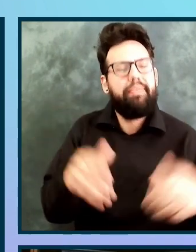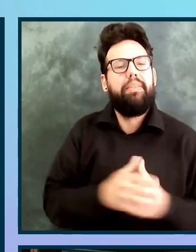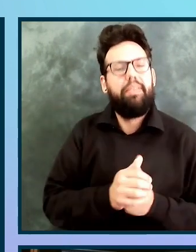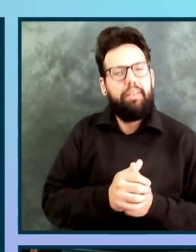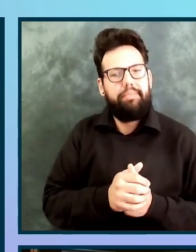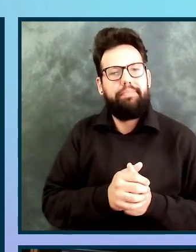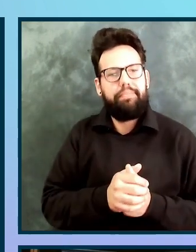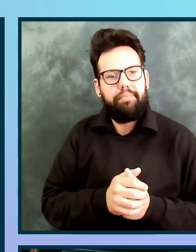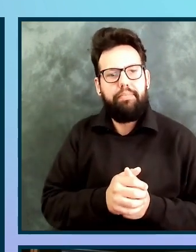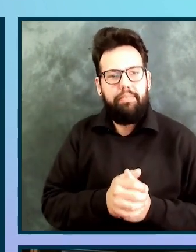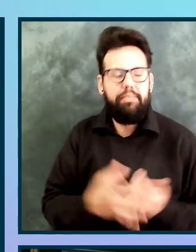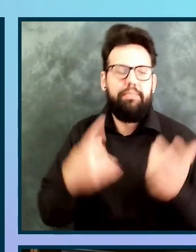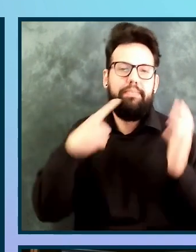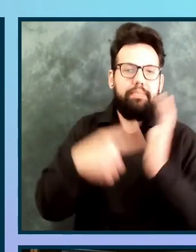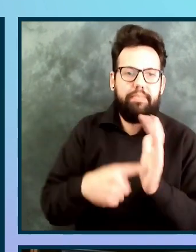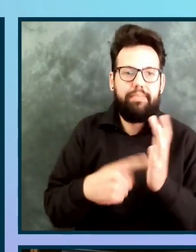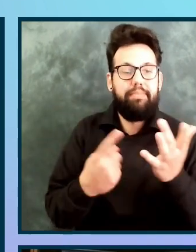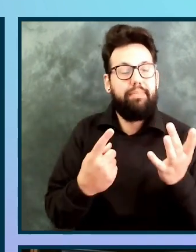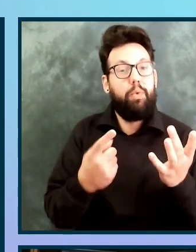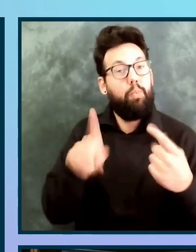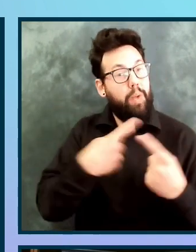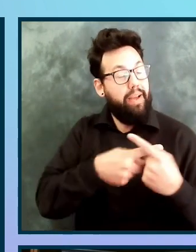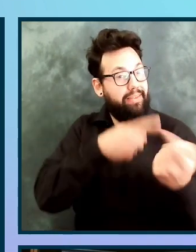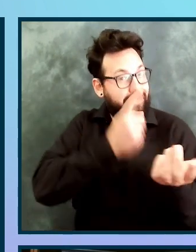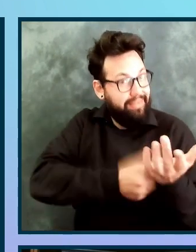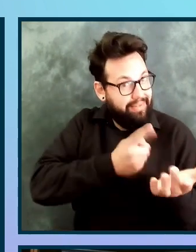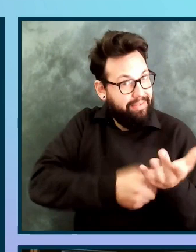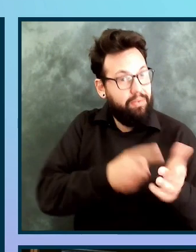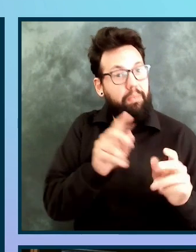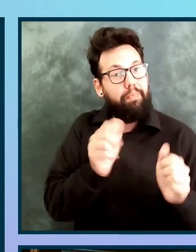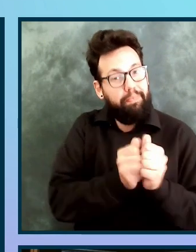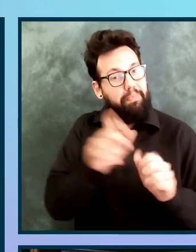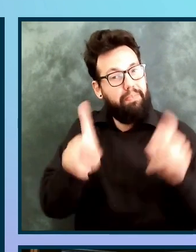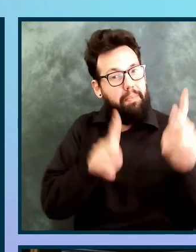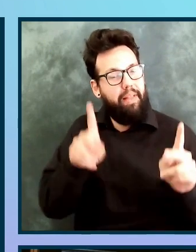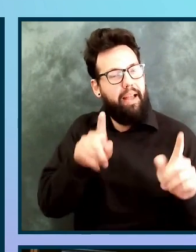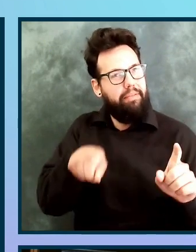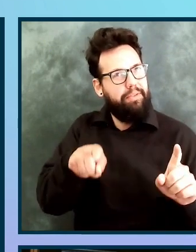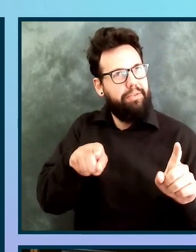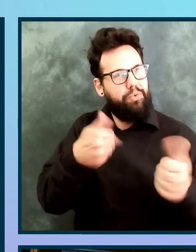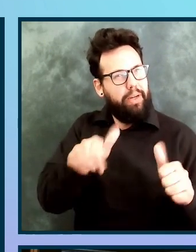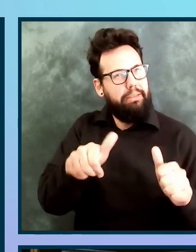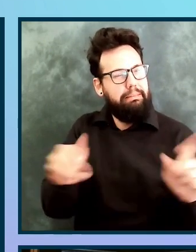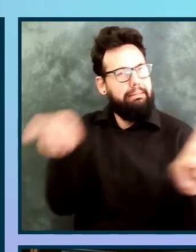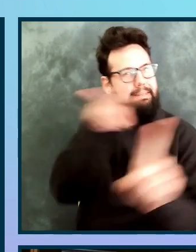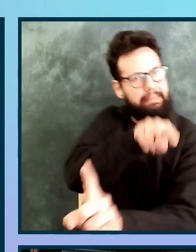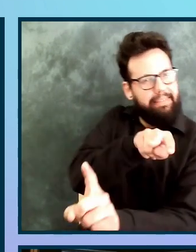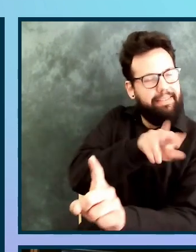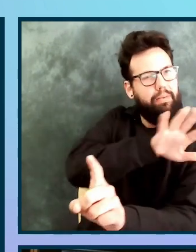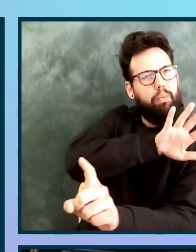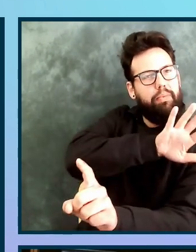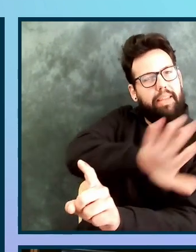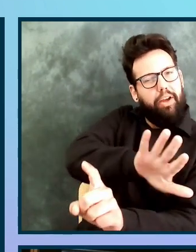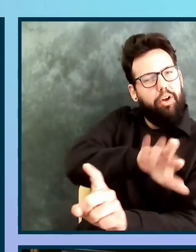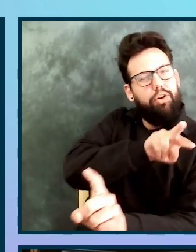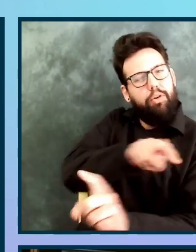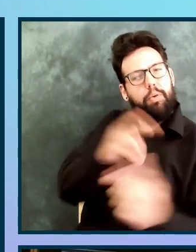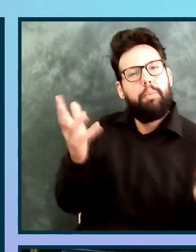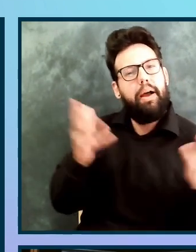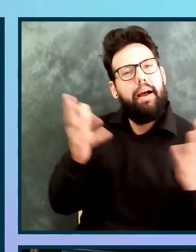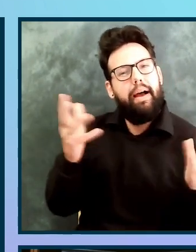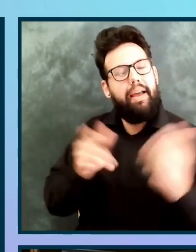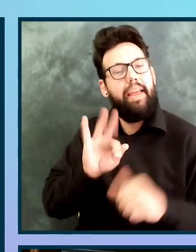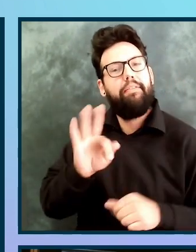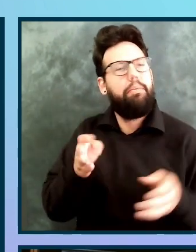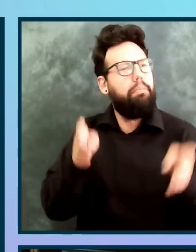A person's view of the current state. The old adage of, if it's not broke, don't fix it. How will you address that?